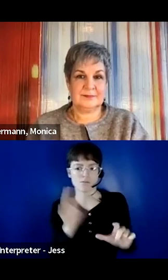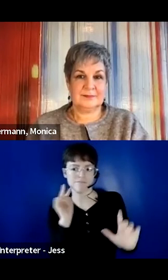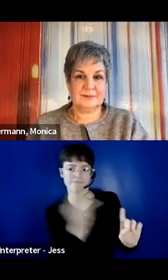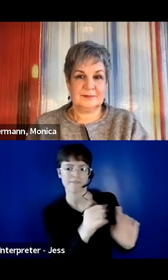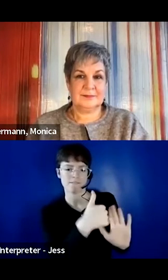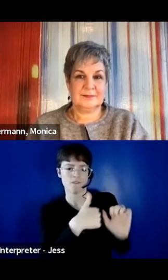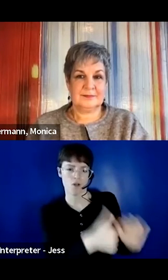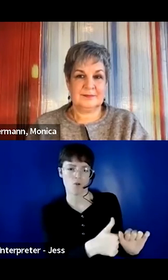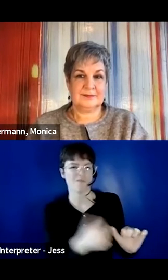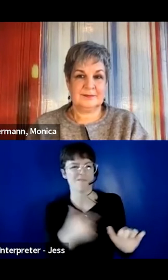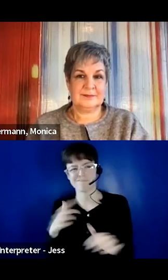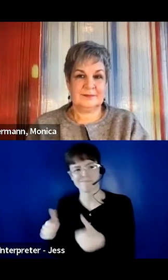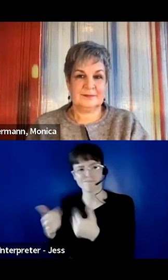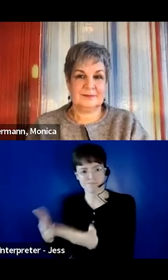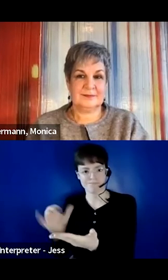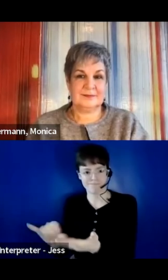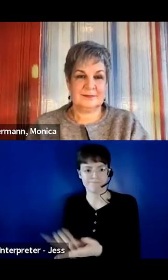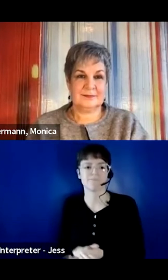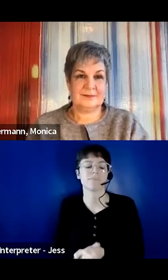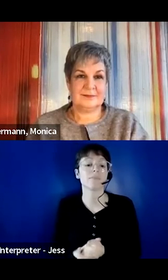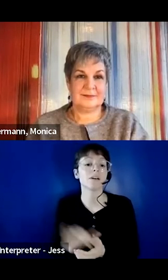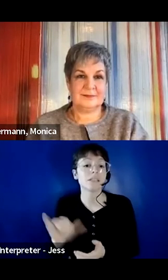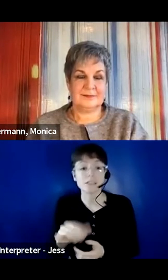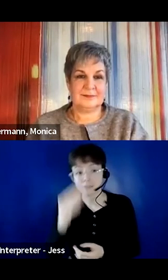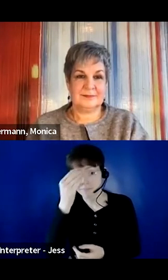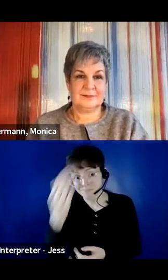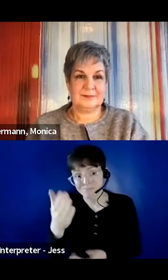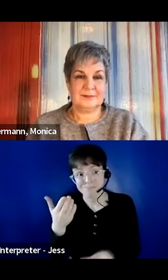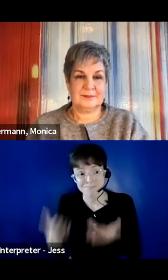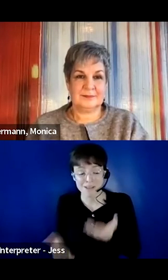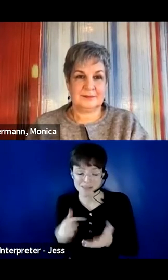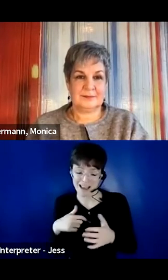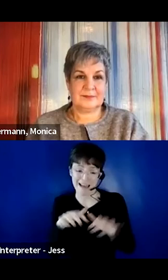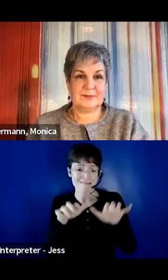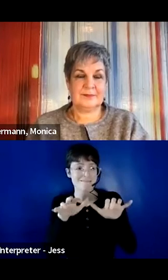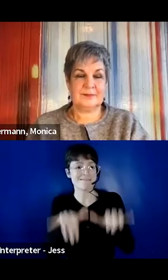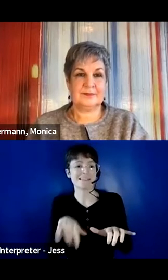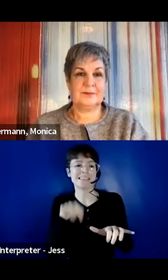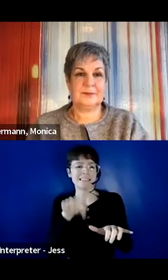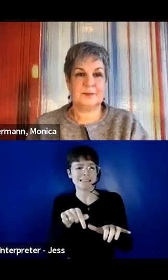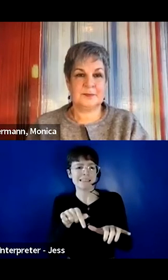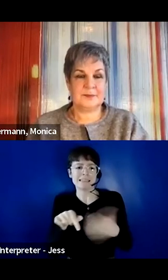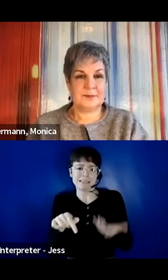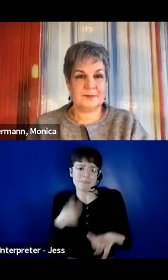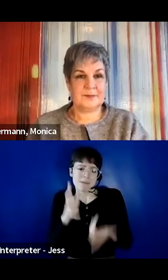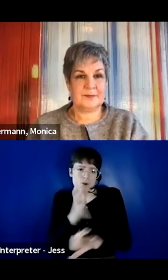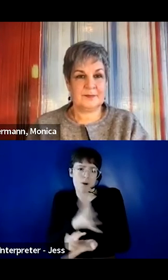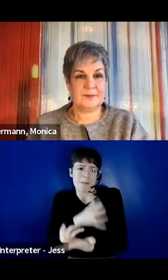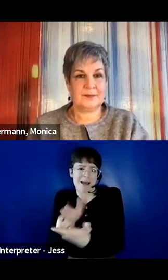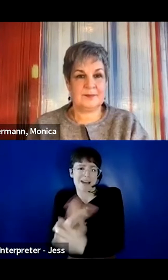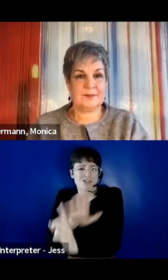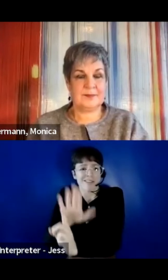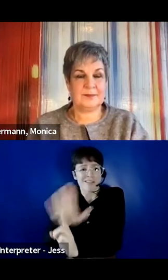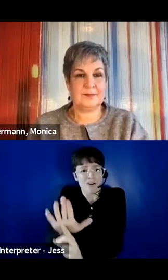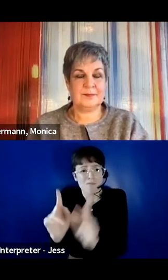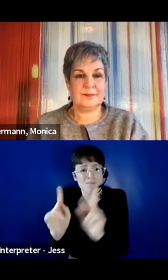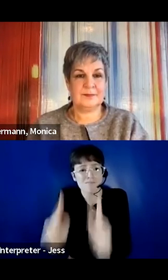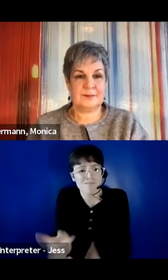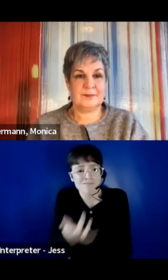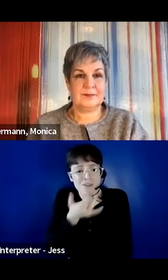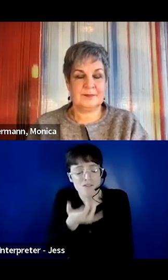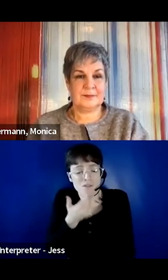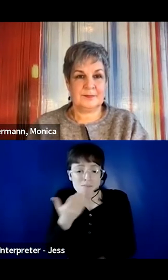know that this may not be an individual's preference in terms of person first or disability first language. So,